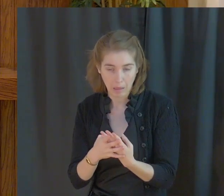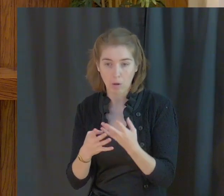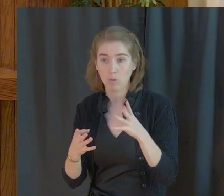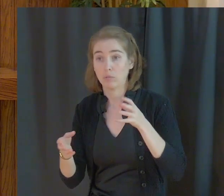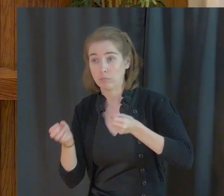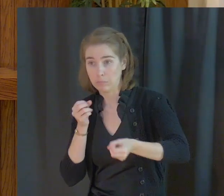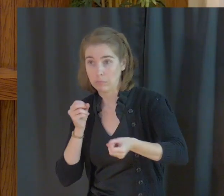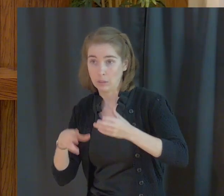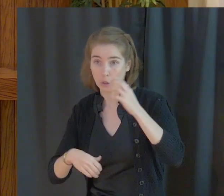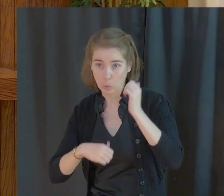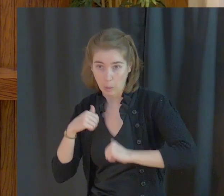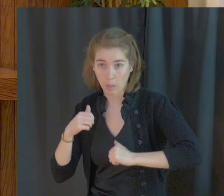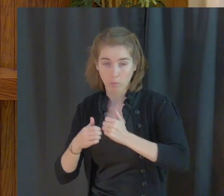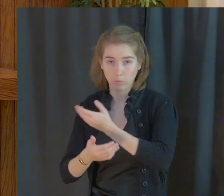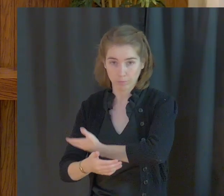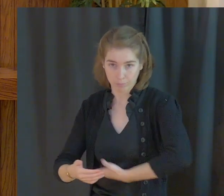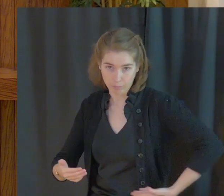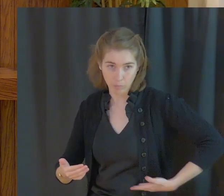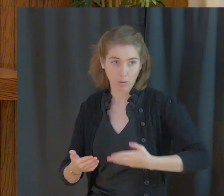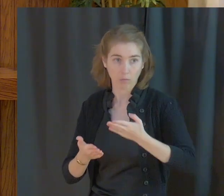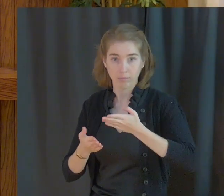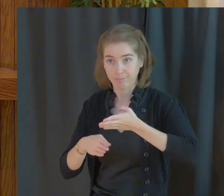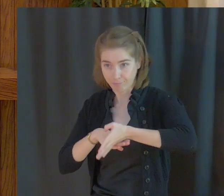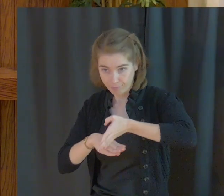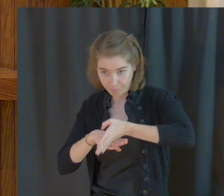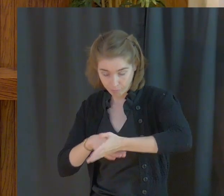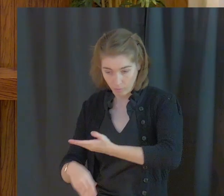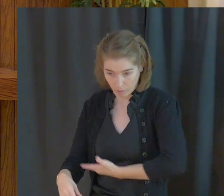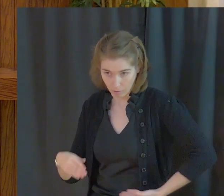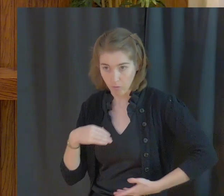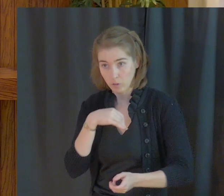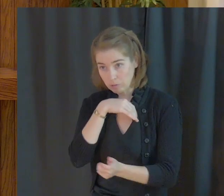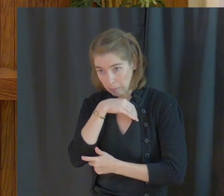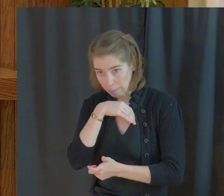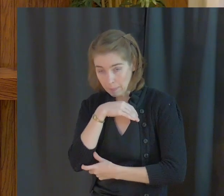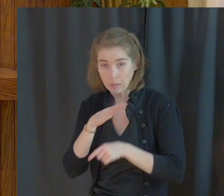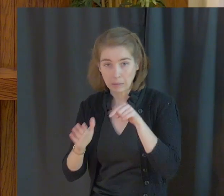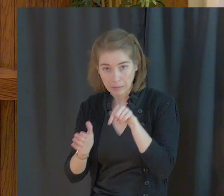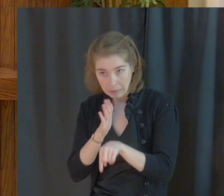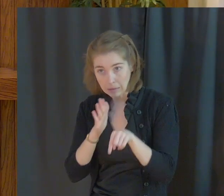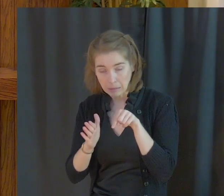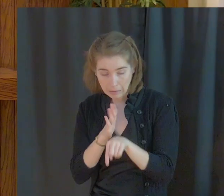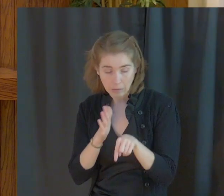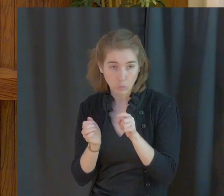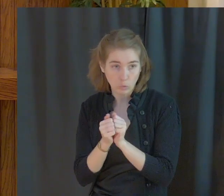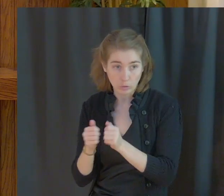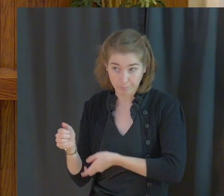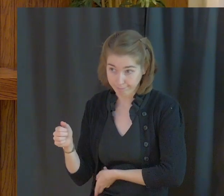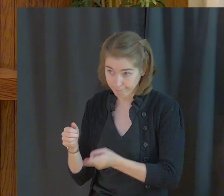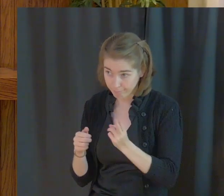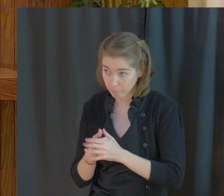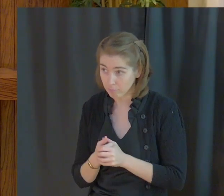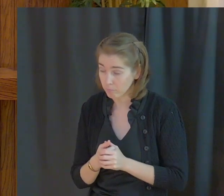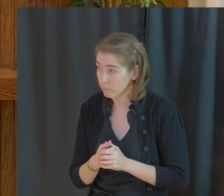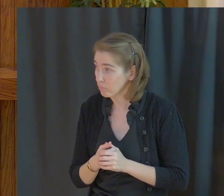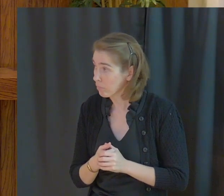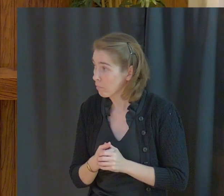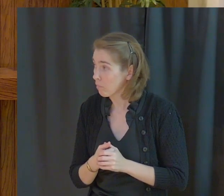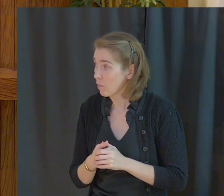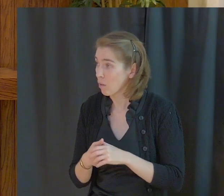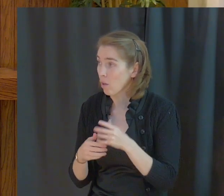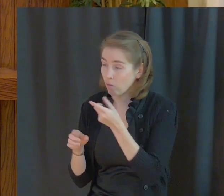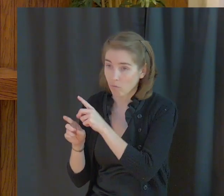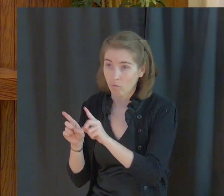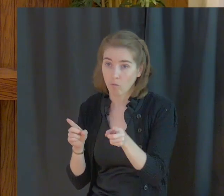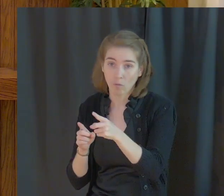they were sawn in two, were tempted, were slain, with sword. They wandered